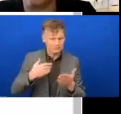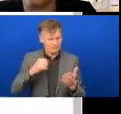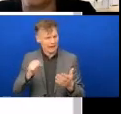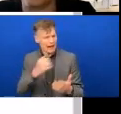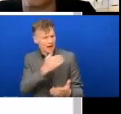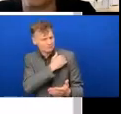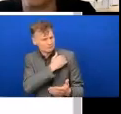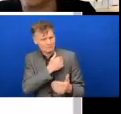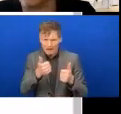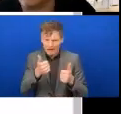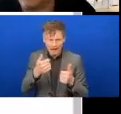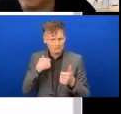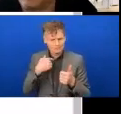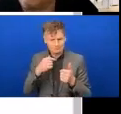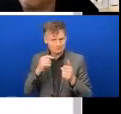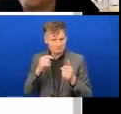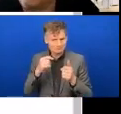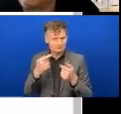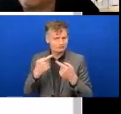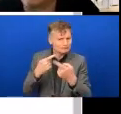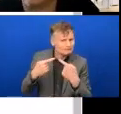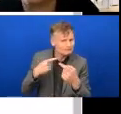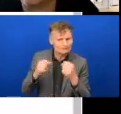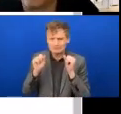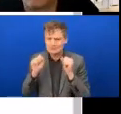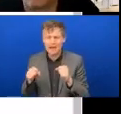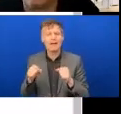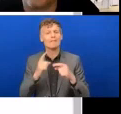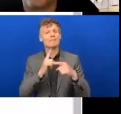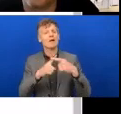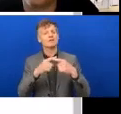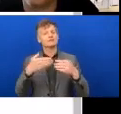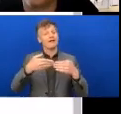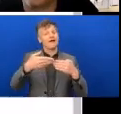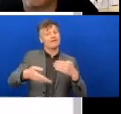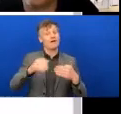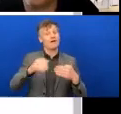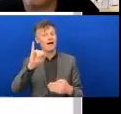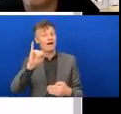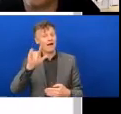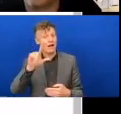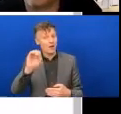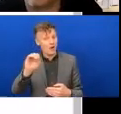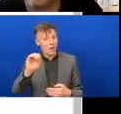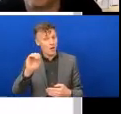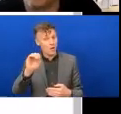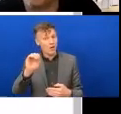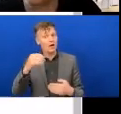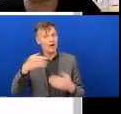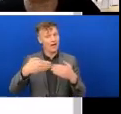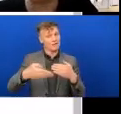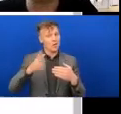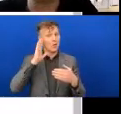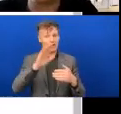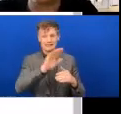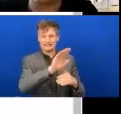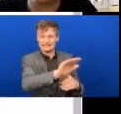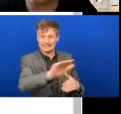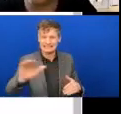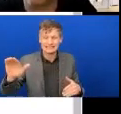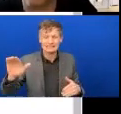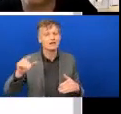the colleagues from the ILO will be asking yourselves for your sort of login